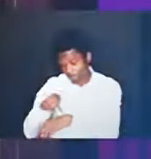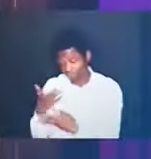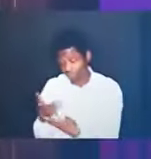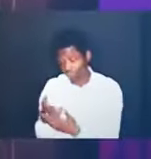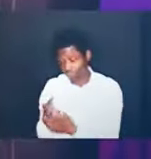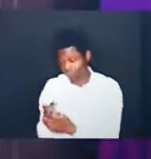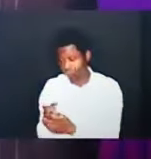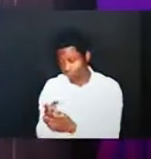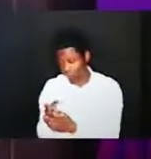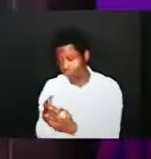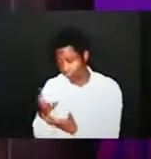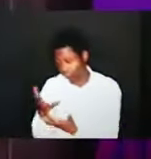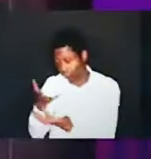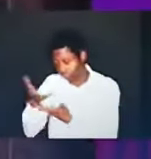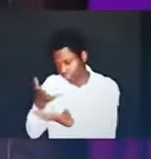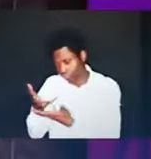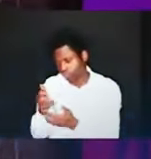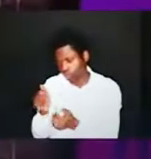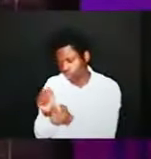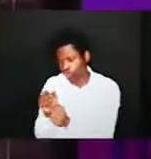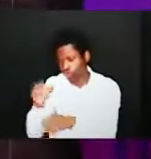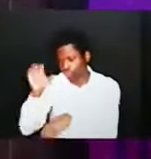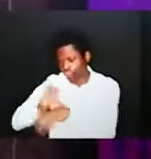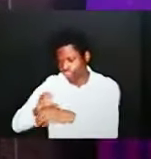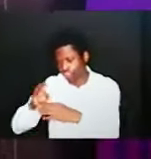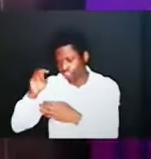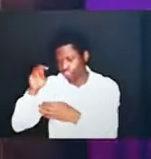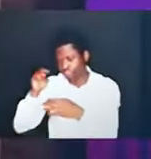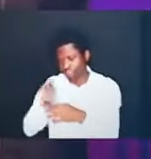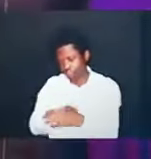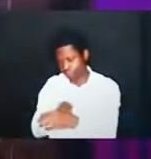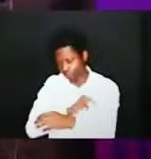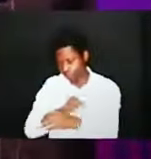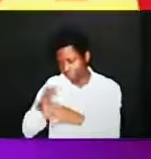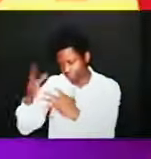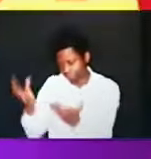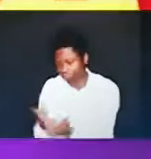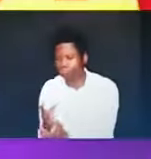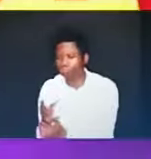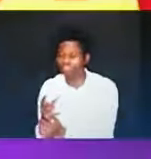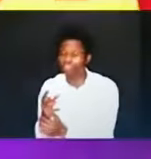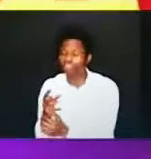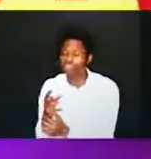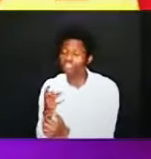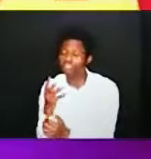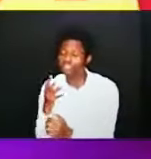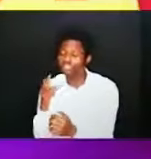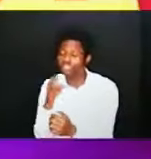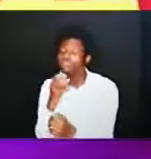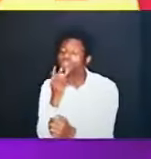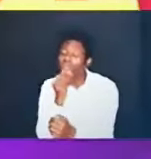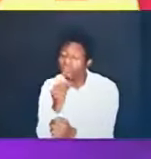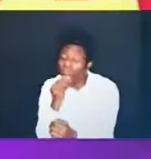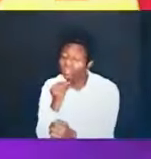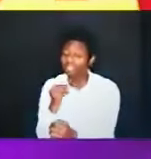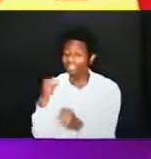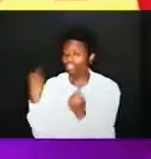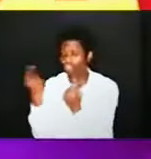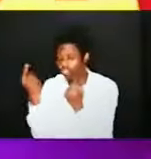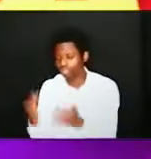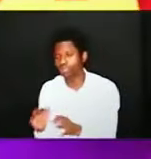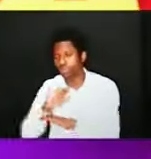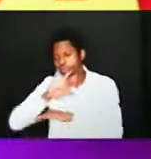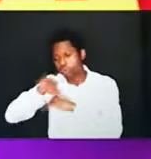for you but this you is